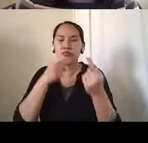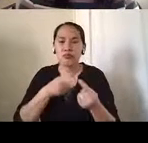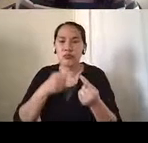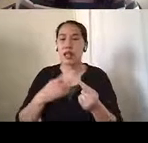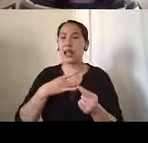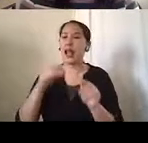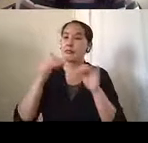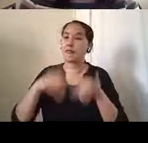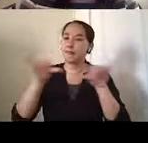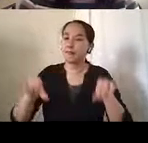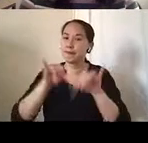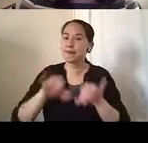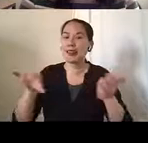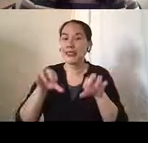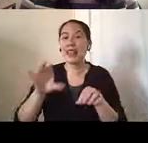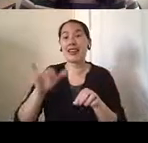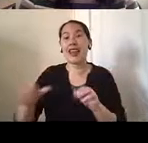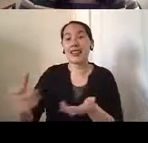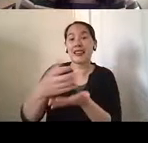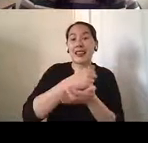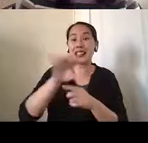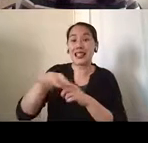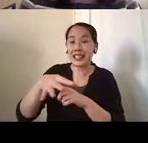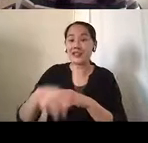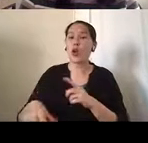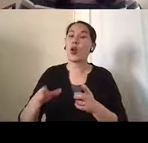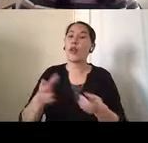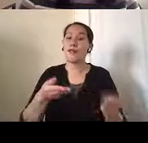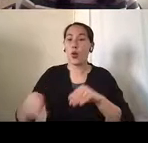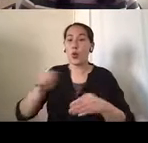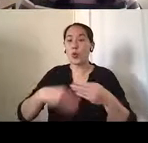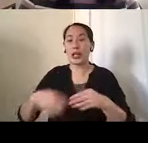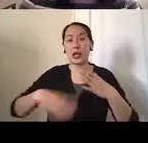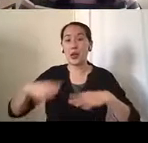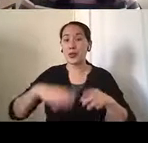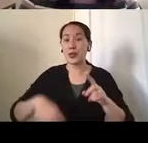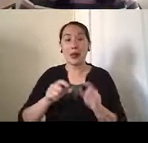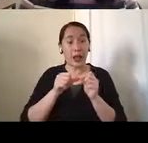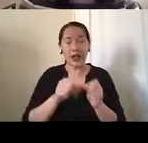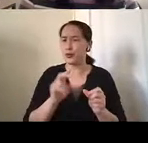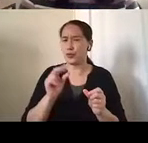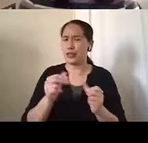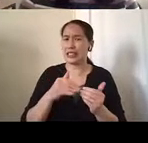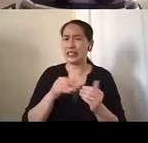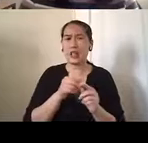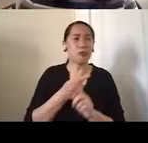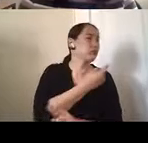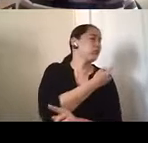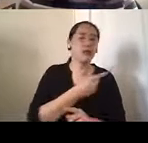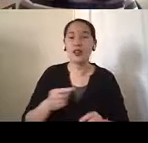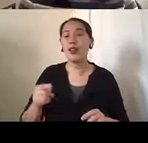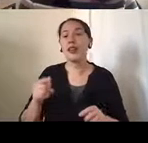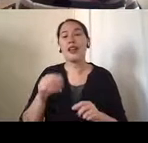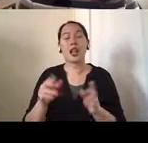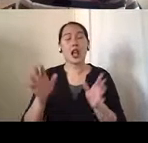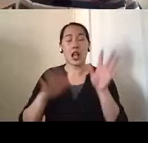collecting leaves or folding clothes, um, but may not always stay on task. Um, he was more disoriented, uh, and had